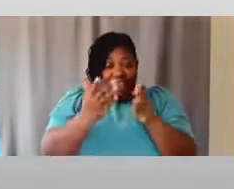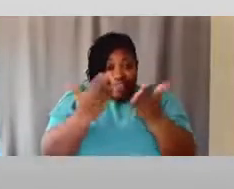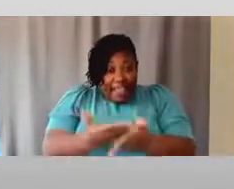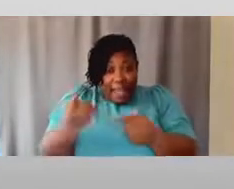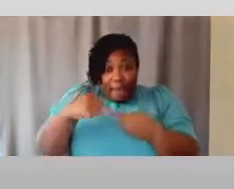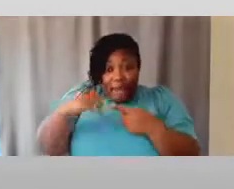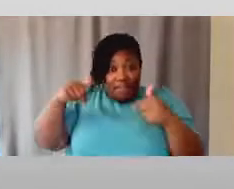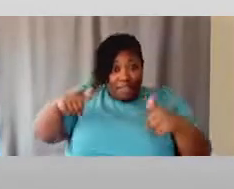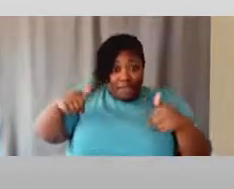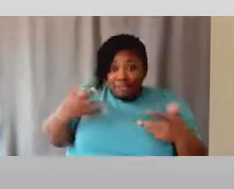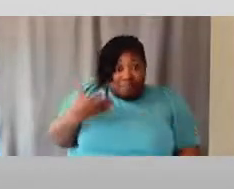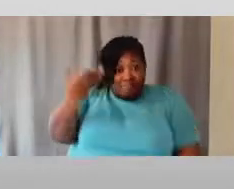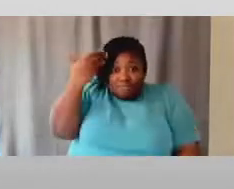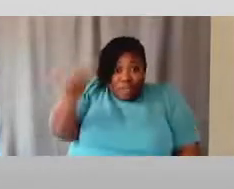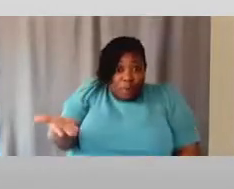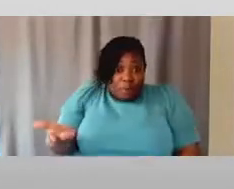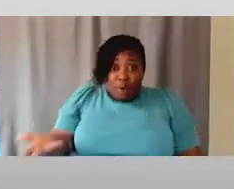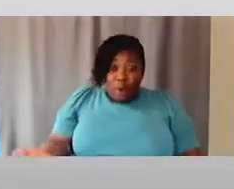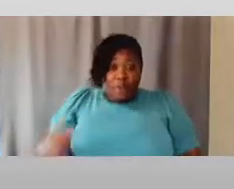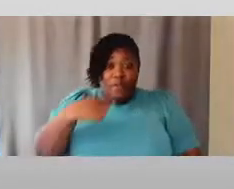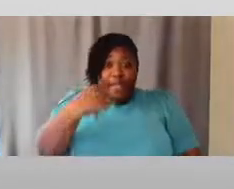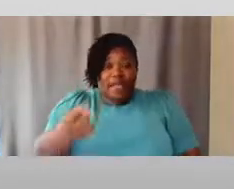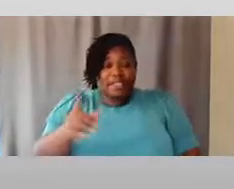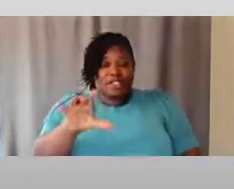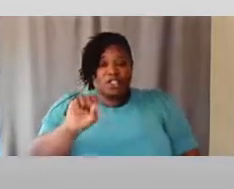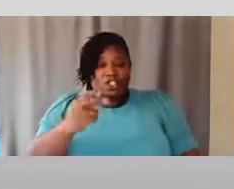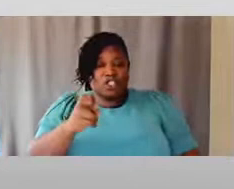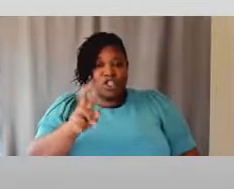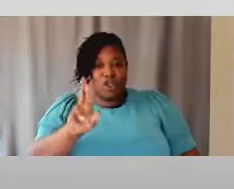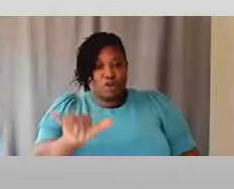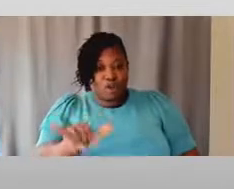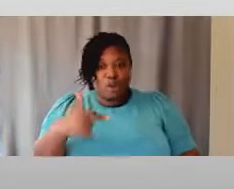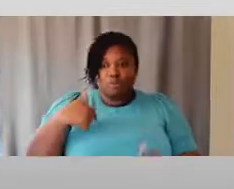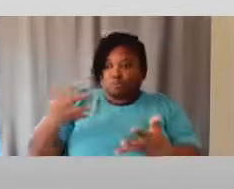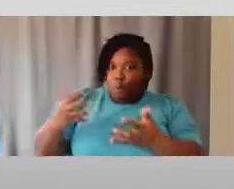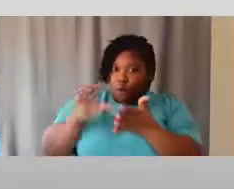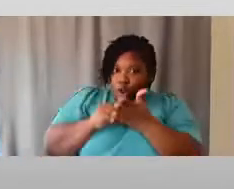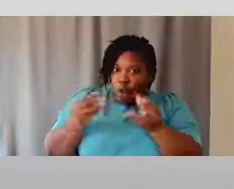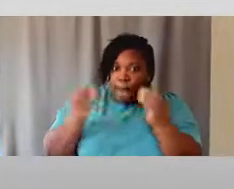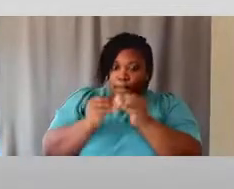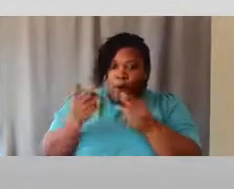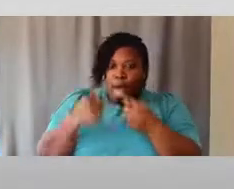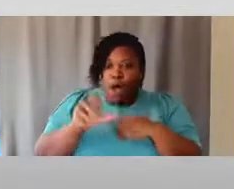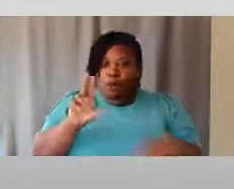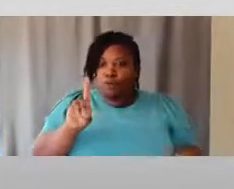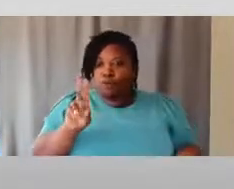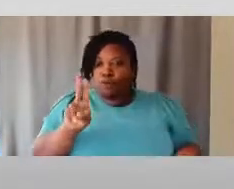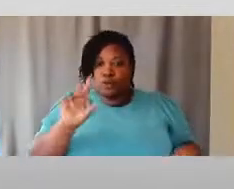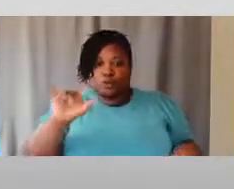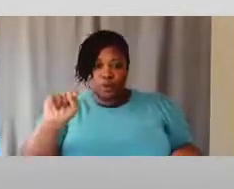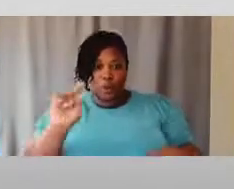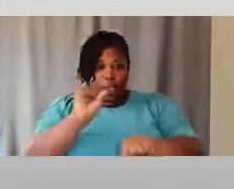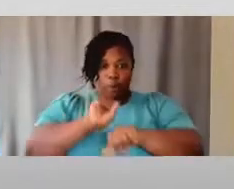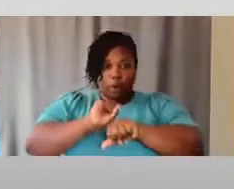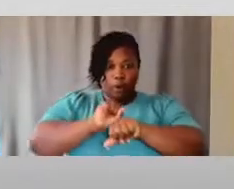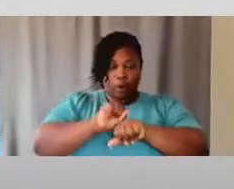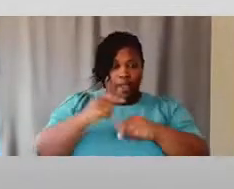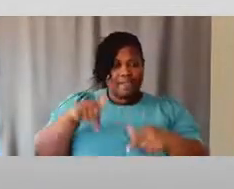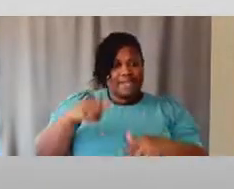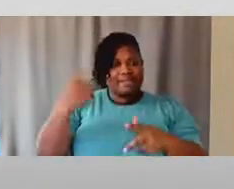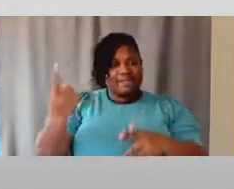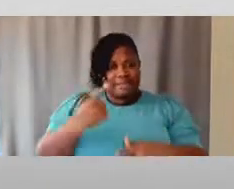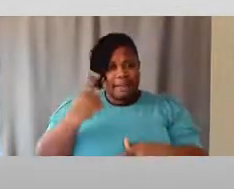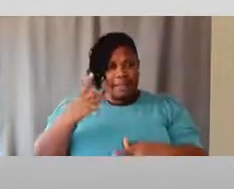And I even sent, you know, Cheryl a private message earlier saying I want to learn more about her do-it work because this is something that is